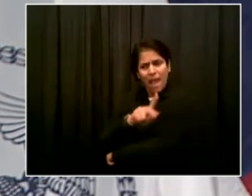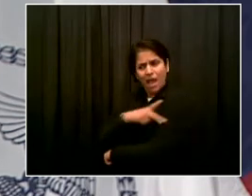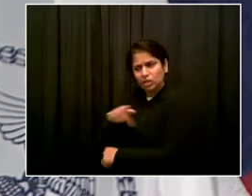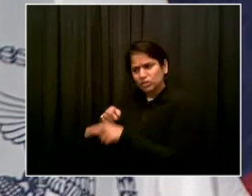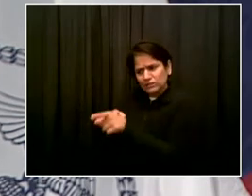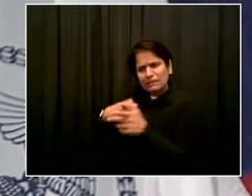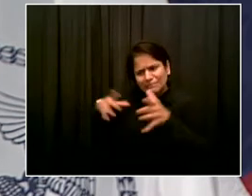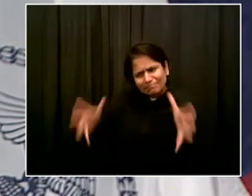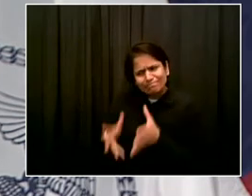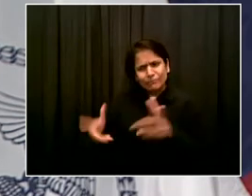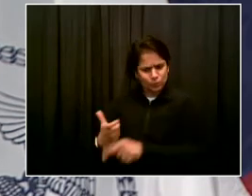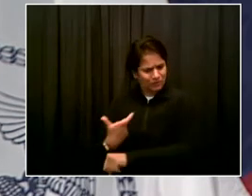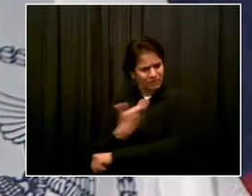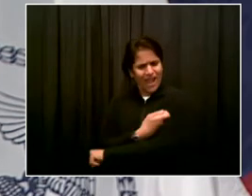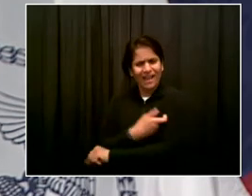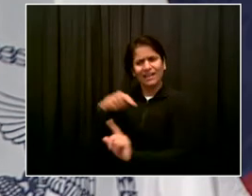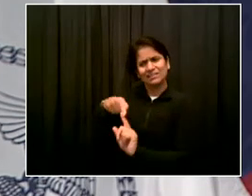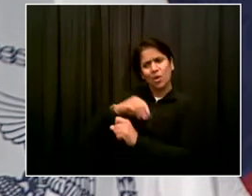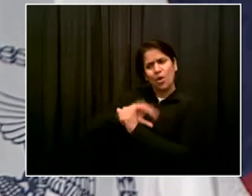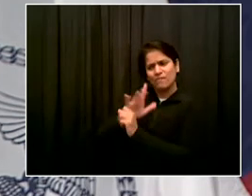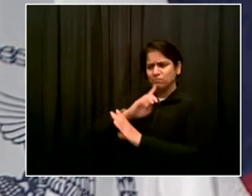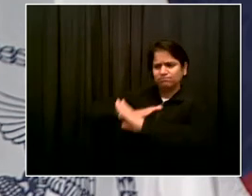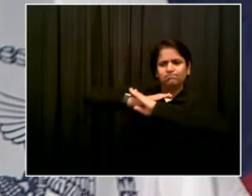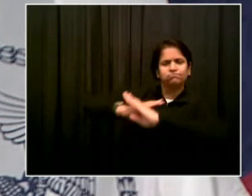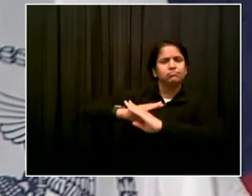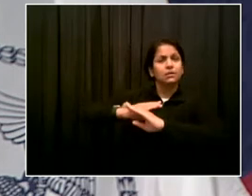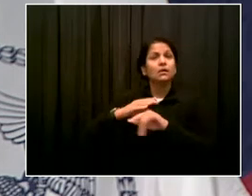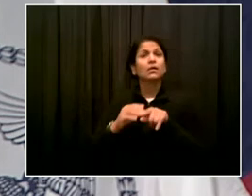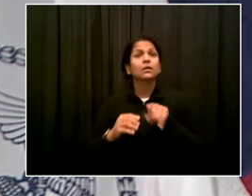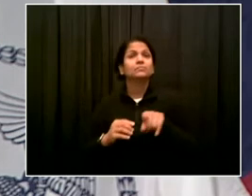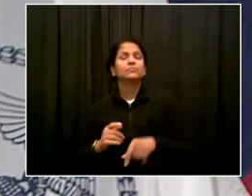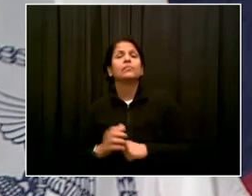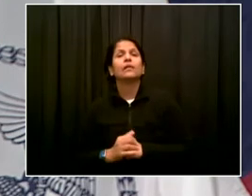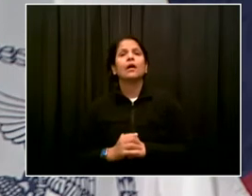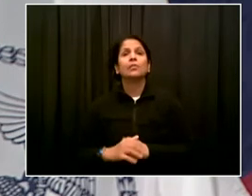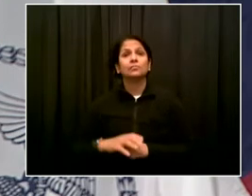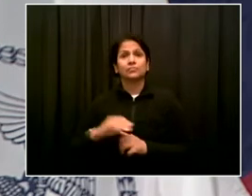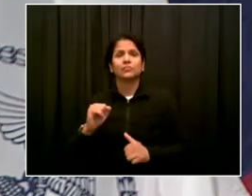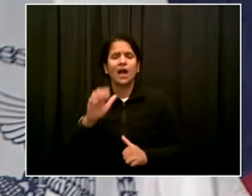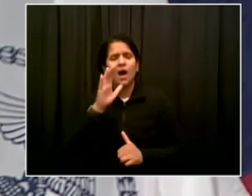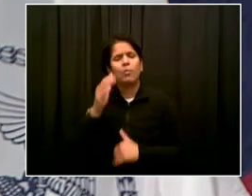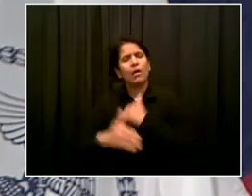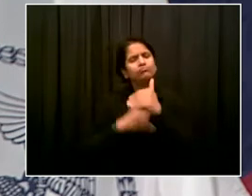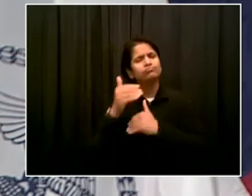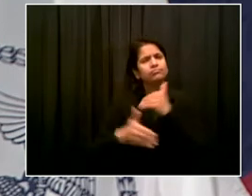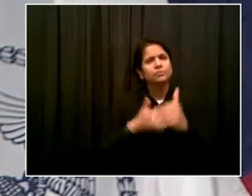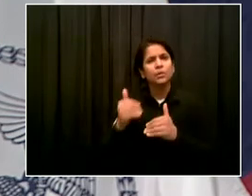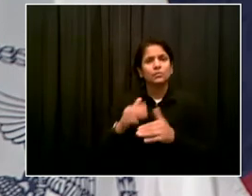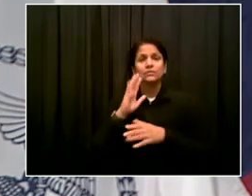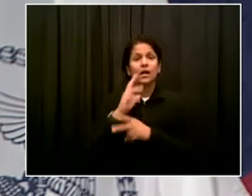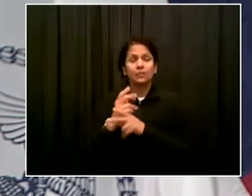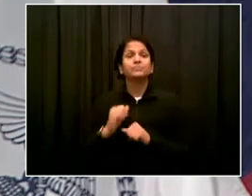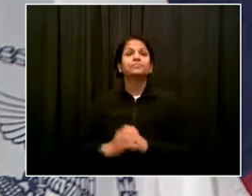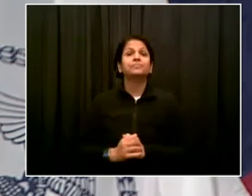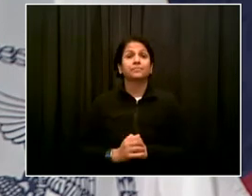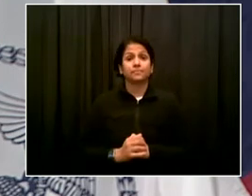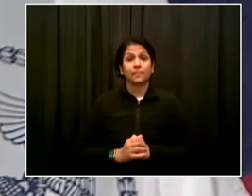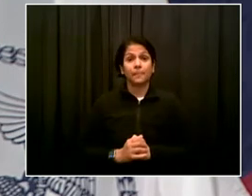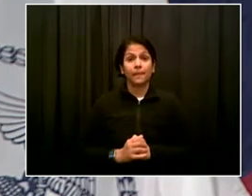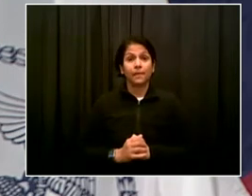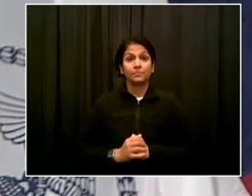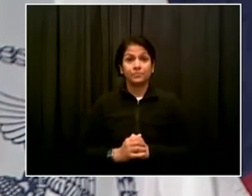But we've never had the assumption that every single person would get vaccinated. I think what we need is the functional reality, Juan Manuel, of